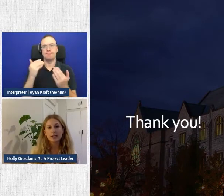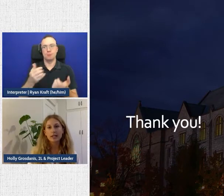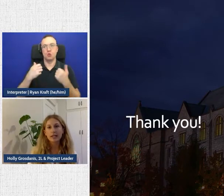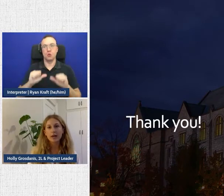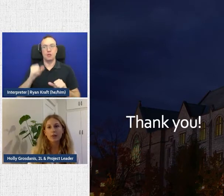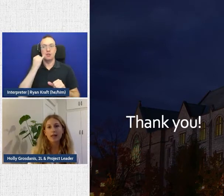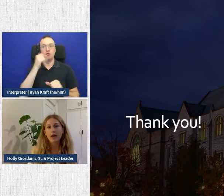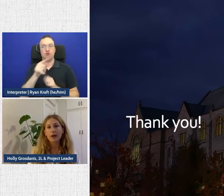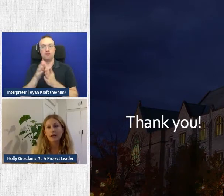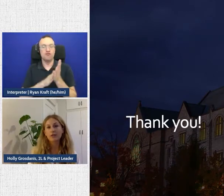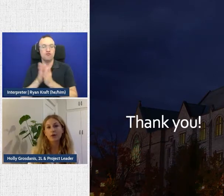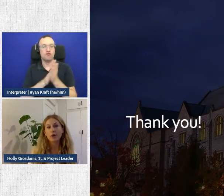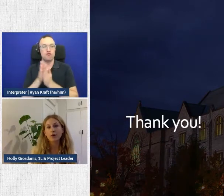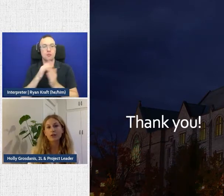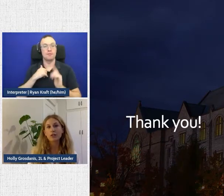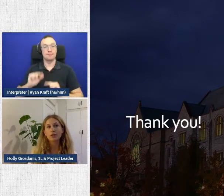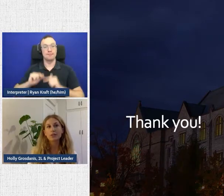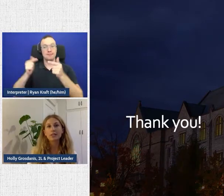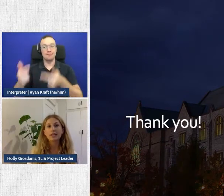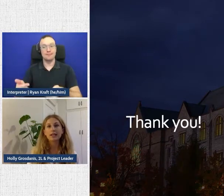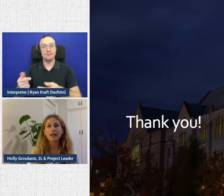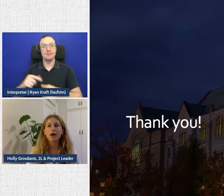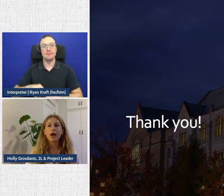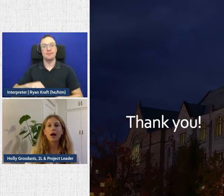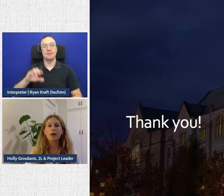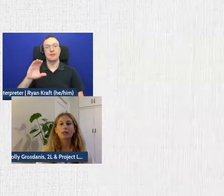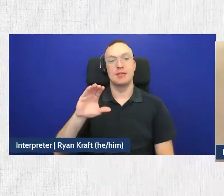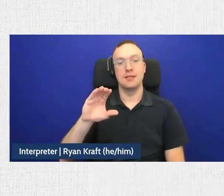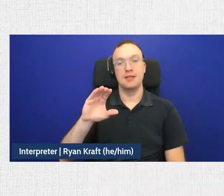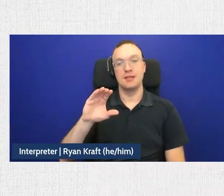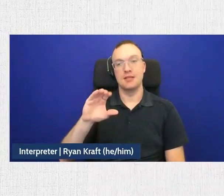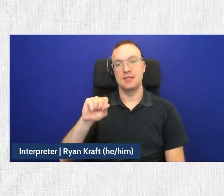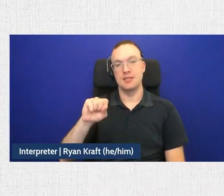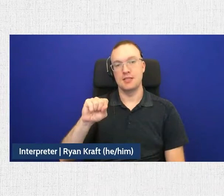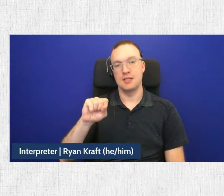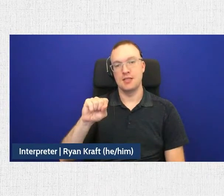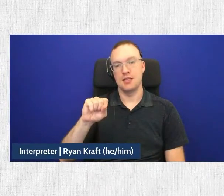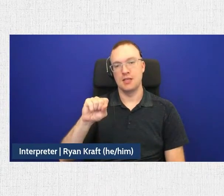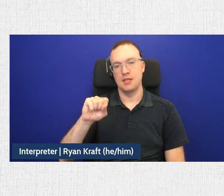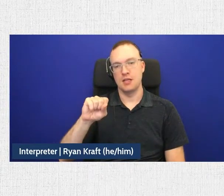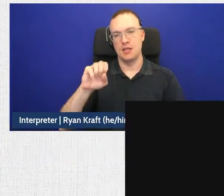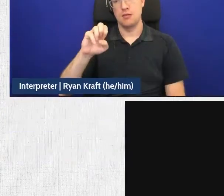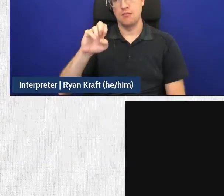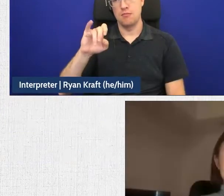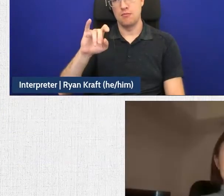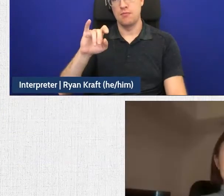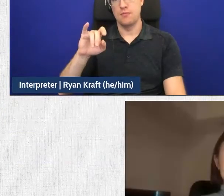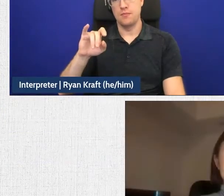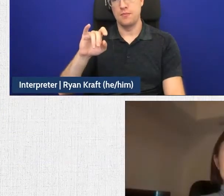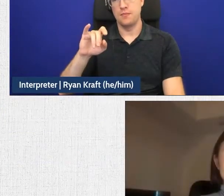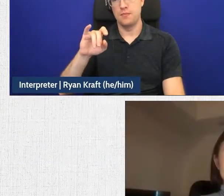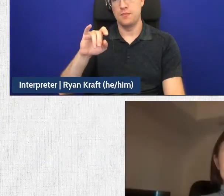you're interested, I will now hand the floor over to Celine to speak about our harassment tool. Thank you.